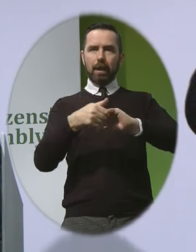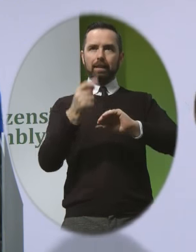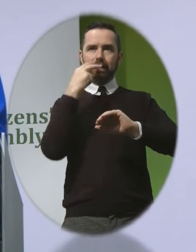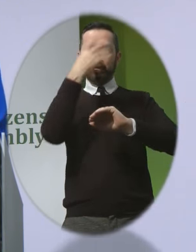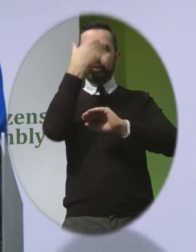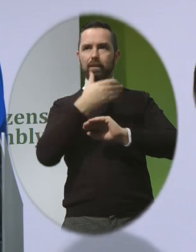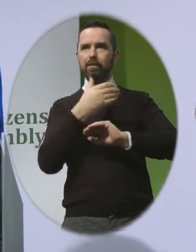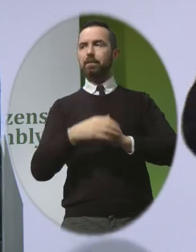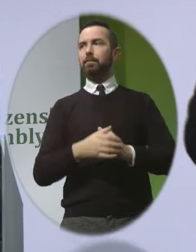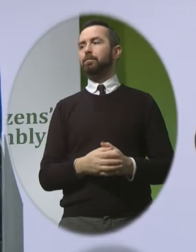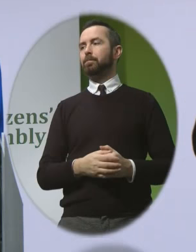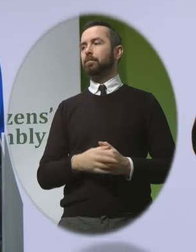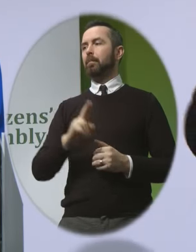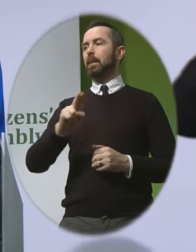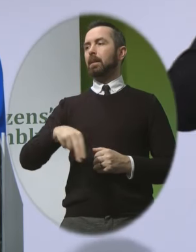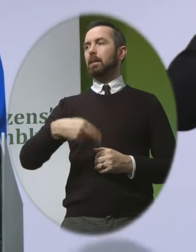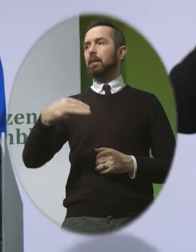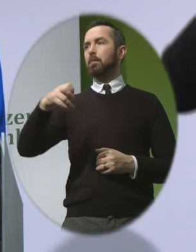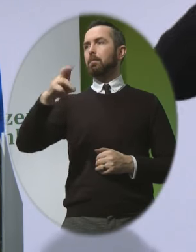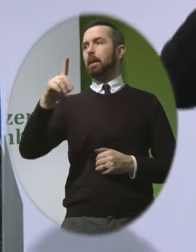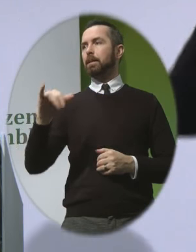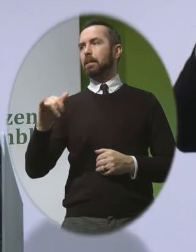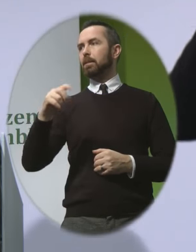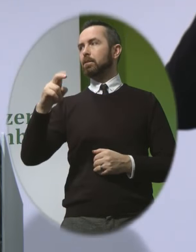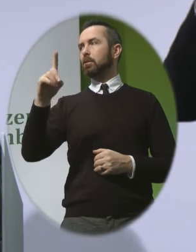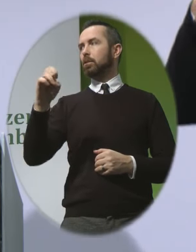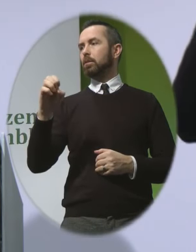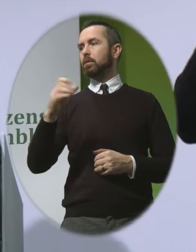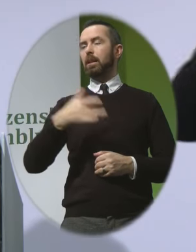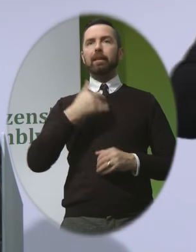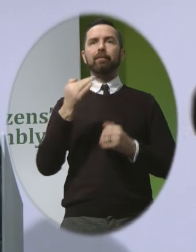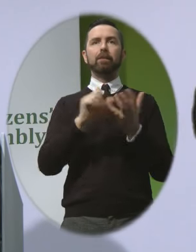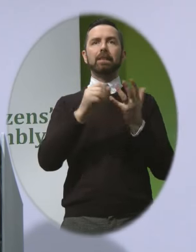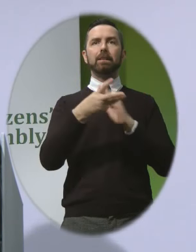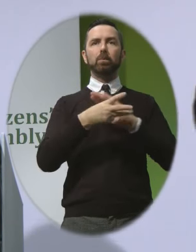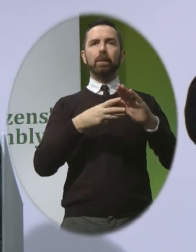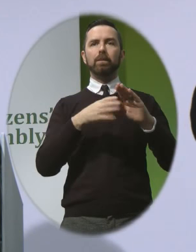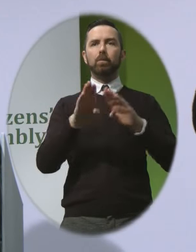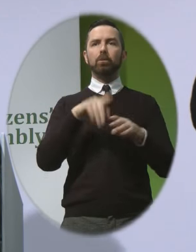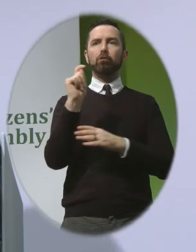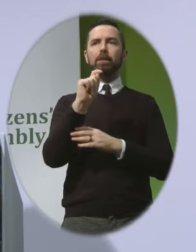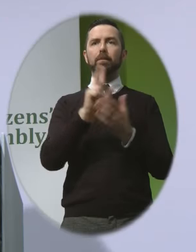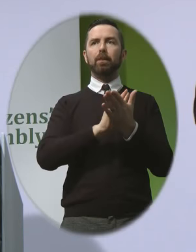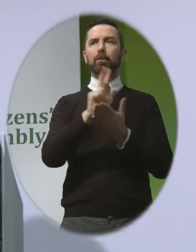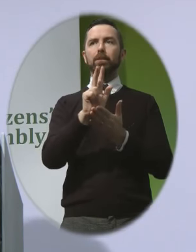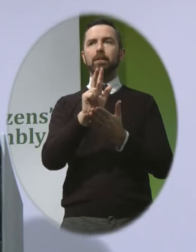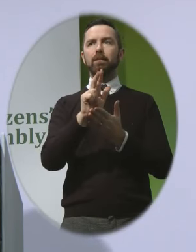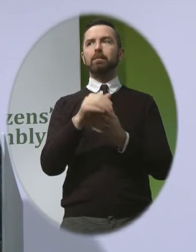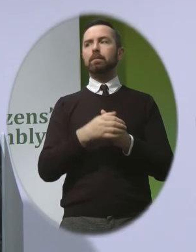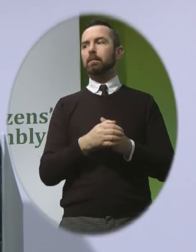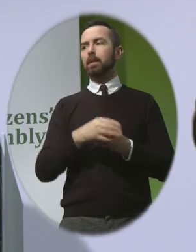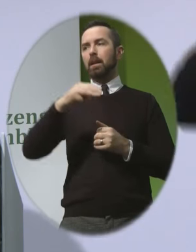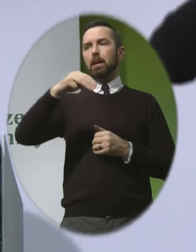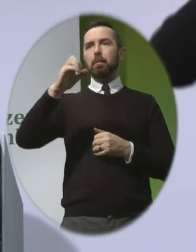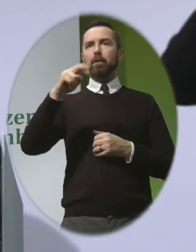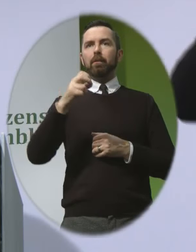next we have Mandy Dunn's little girl Murin who lived for six weeks with trisomy 13 and Mandy says Murin was born